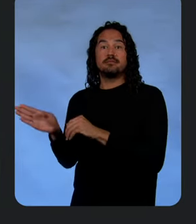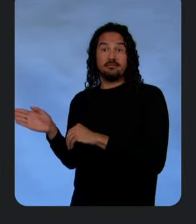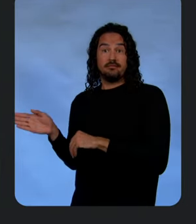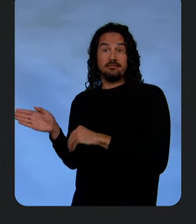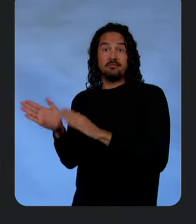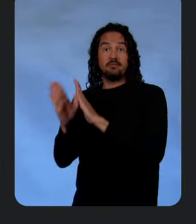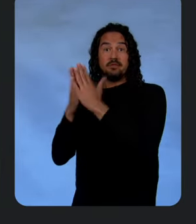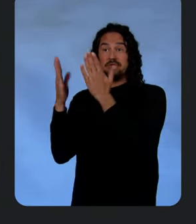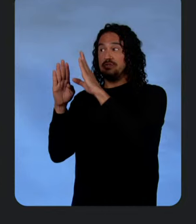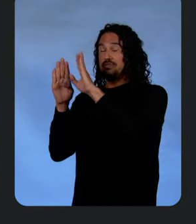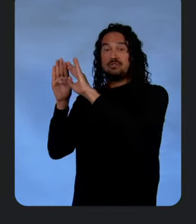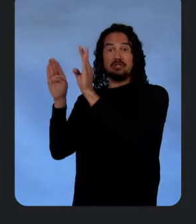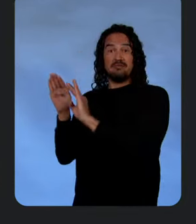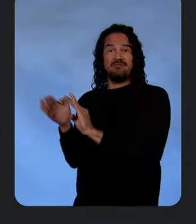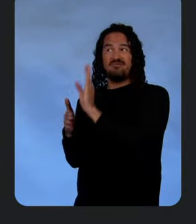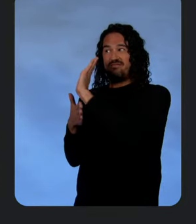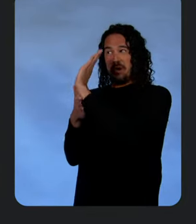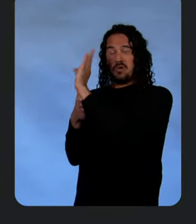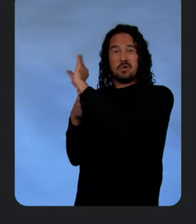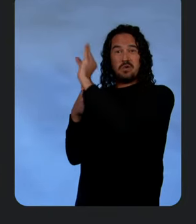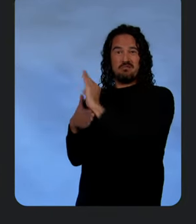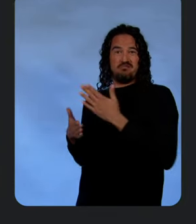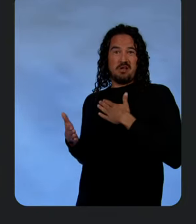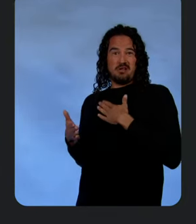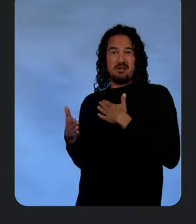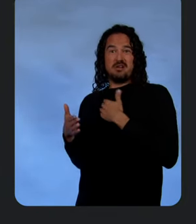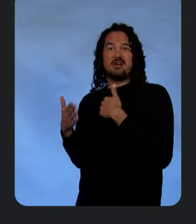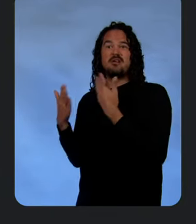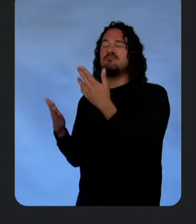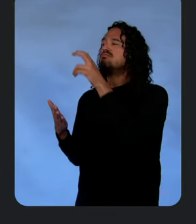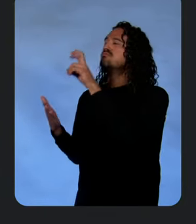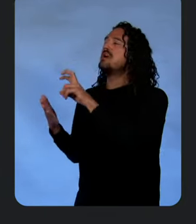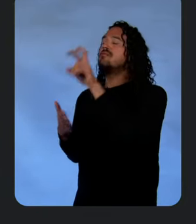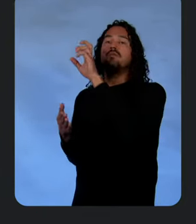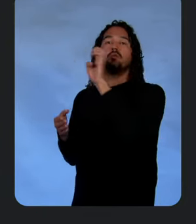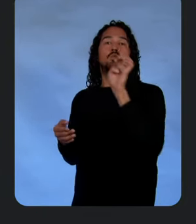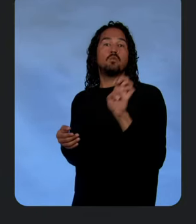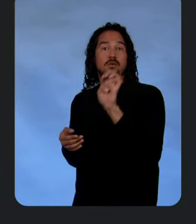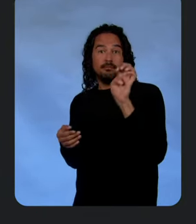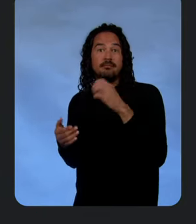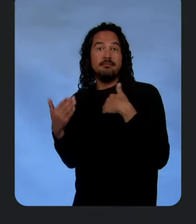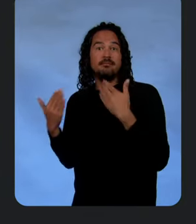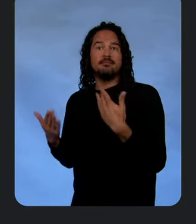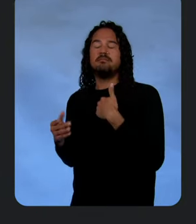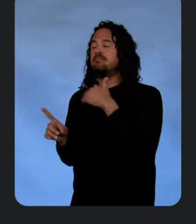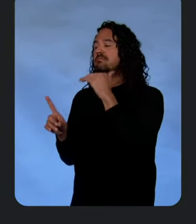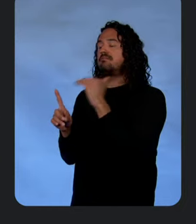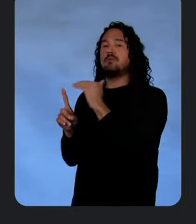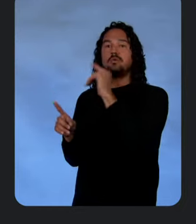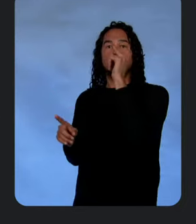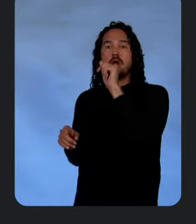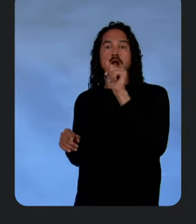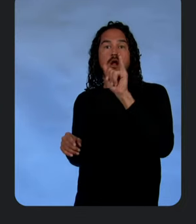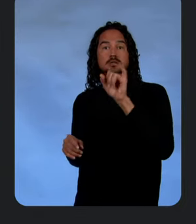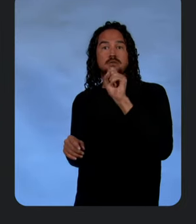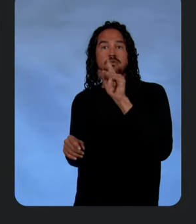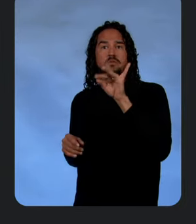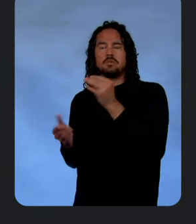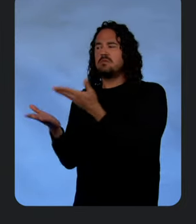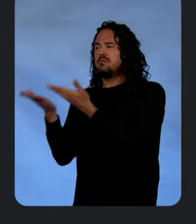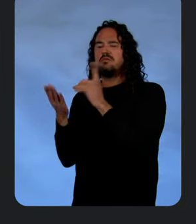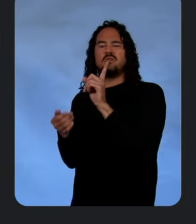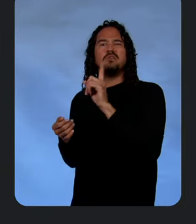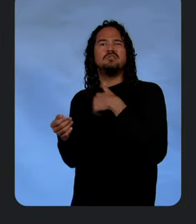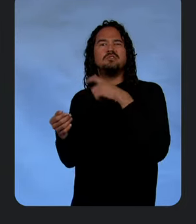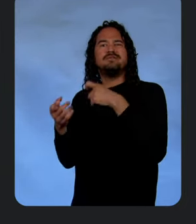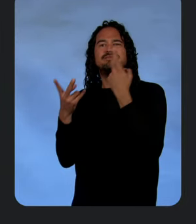on my shelf. And I want to go somewhere in Europe. Let's ask Google AI Studio to recommend places to travel in Europe based on